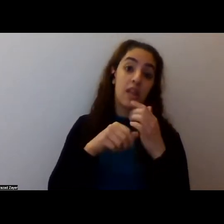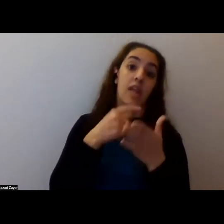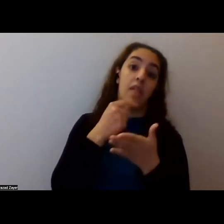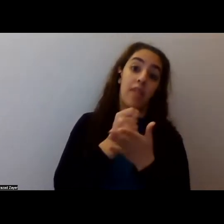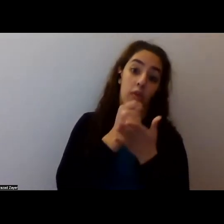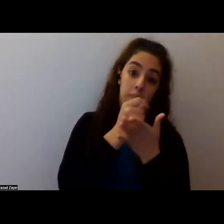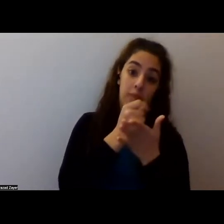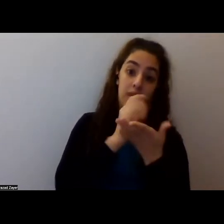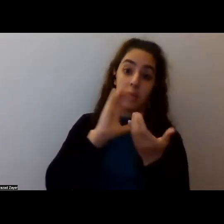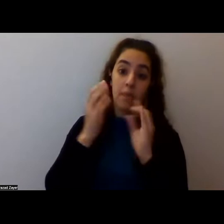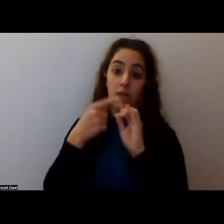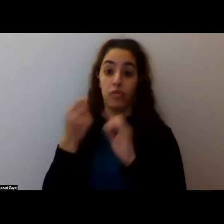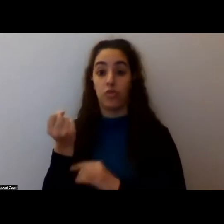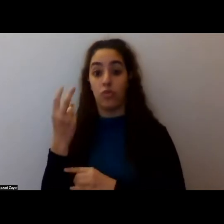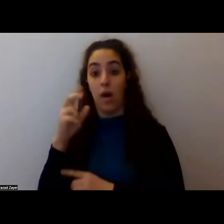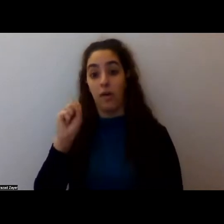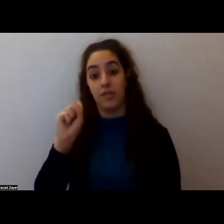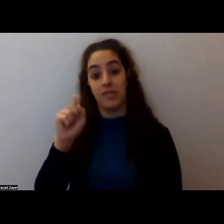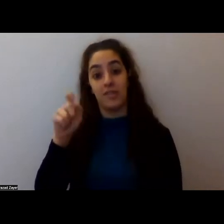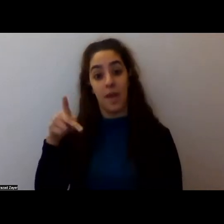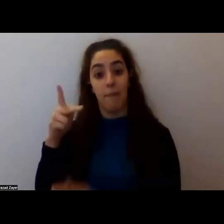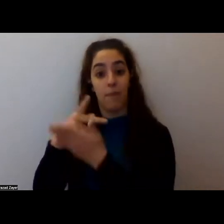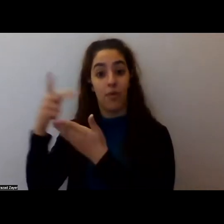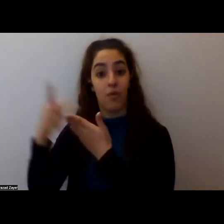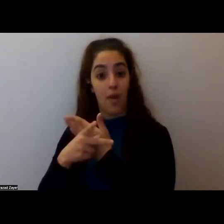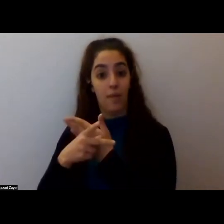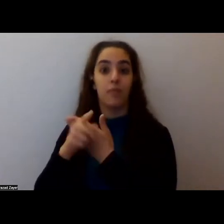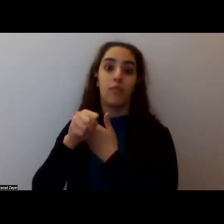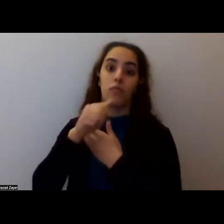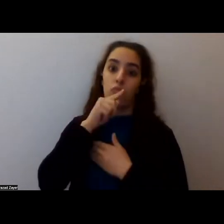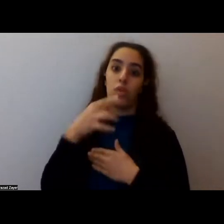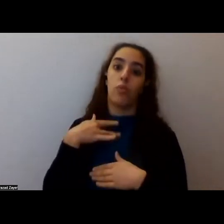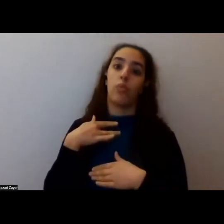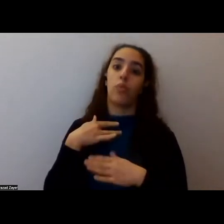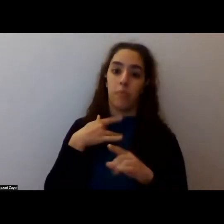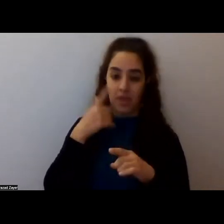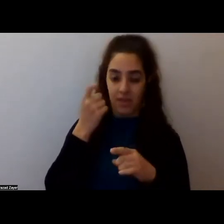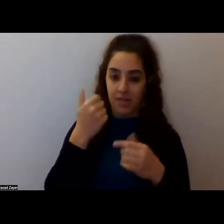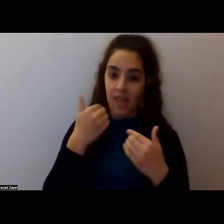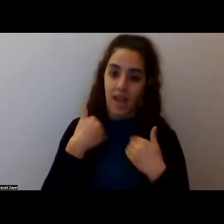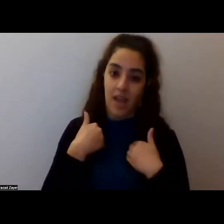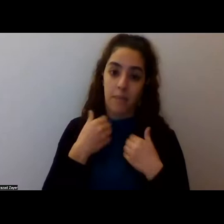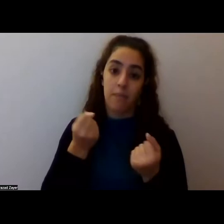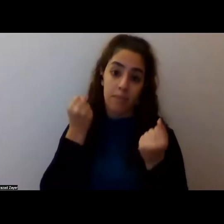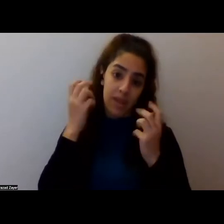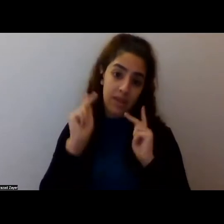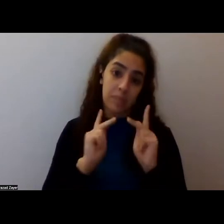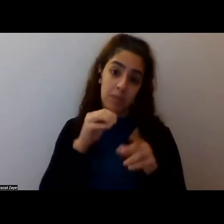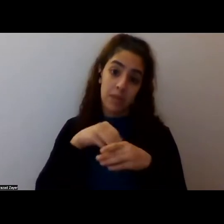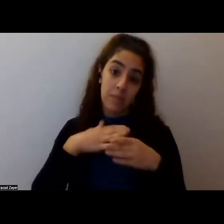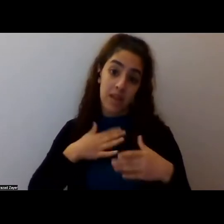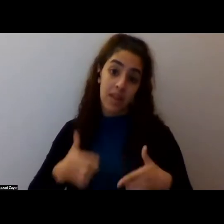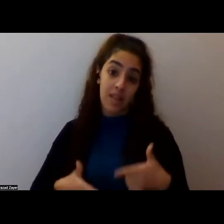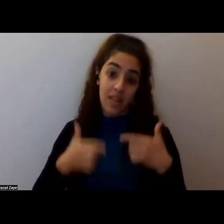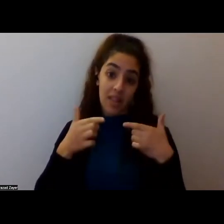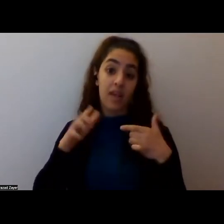And so this one really hits home to me specifically because I've had multiple people in my life, um, go through the 12-step